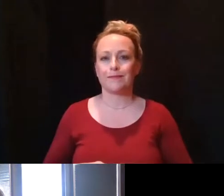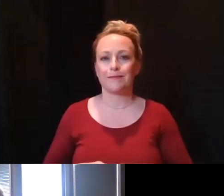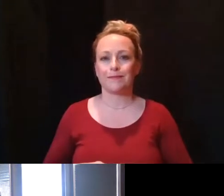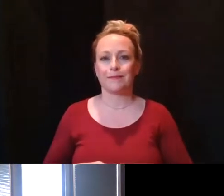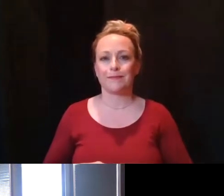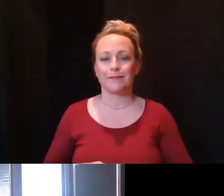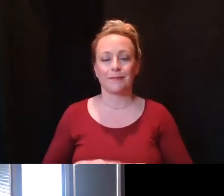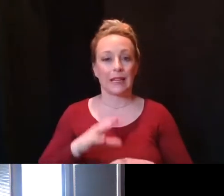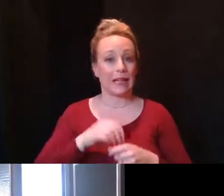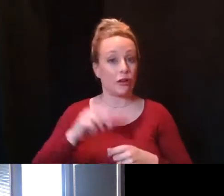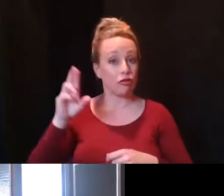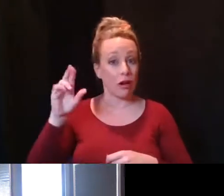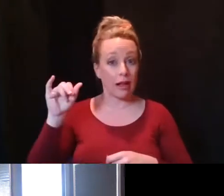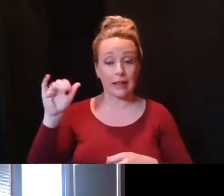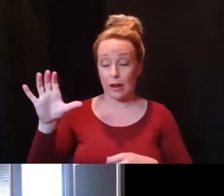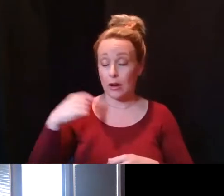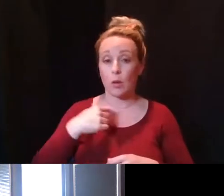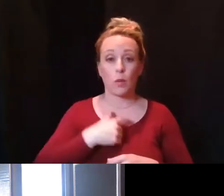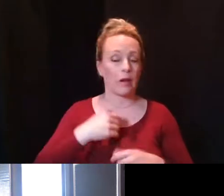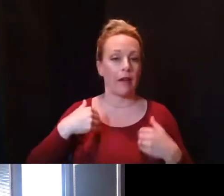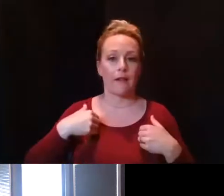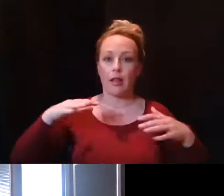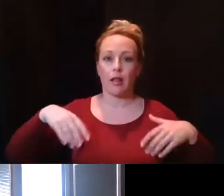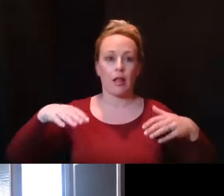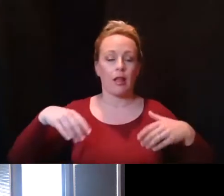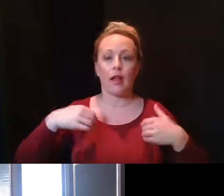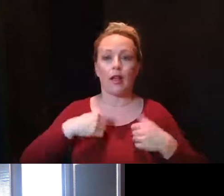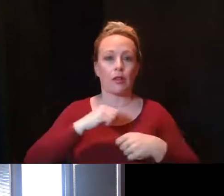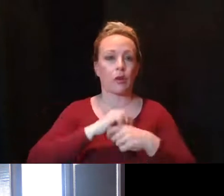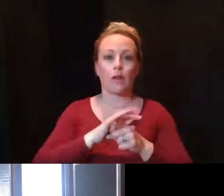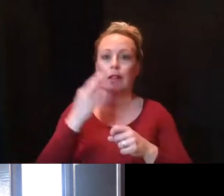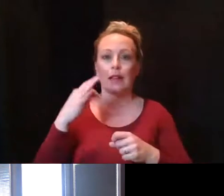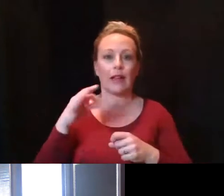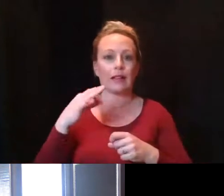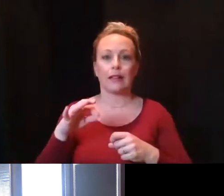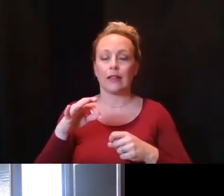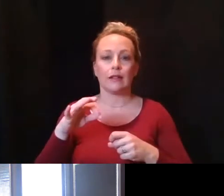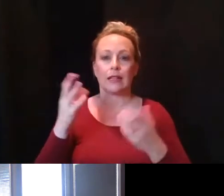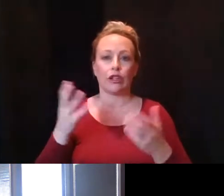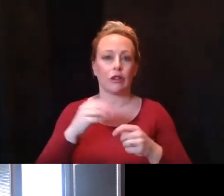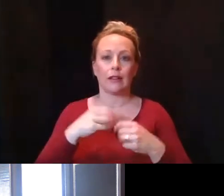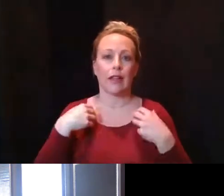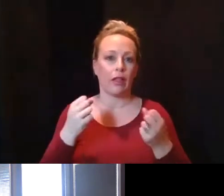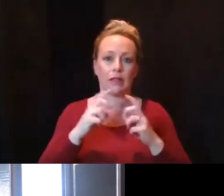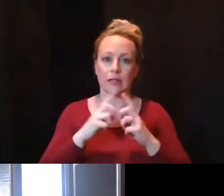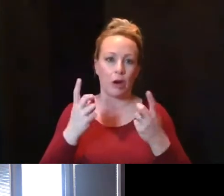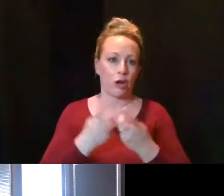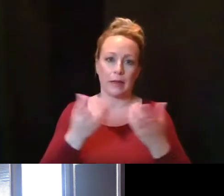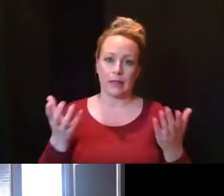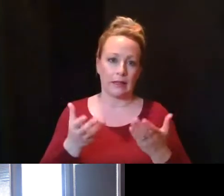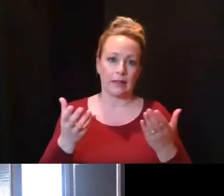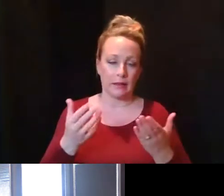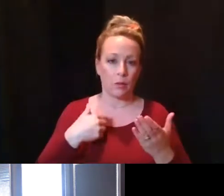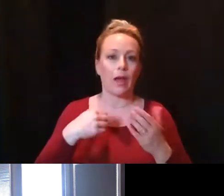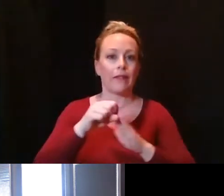In Rock Island County, we have not done the COVID-19 testing here at the Health Department either. We have had the state